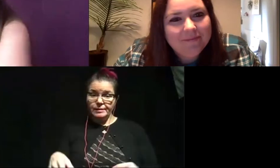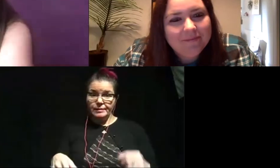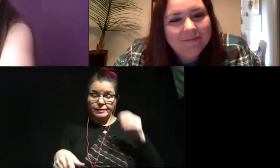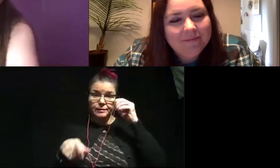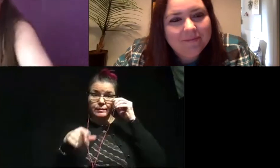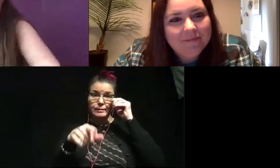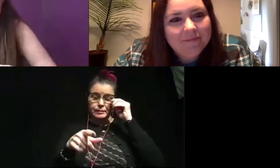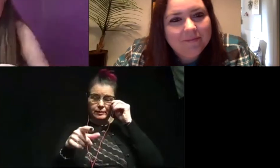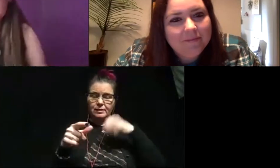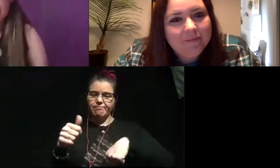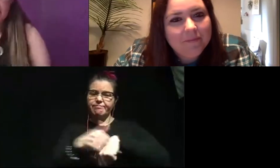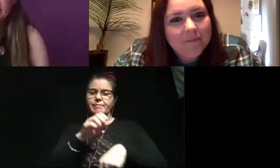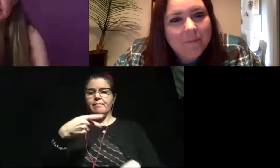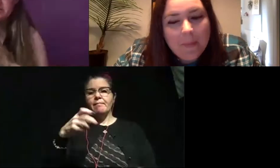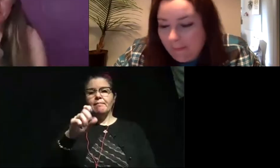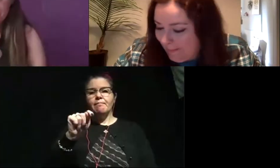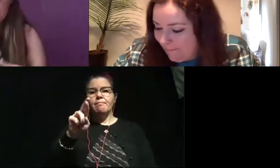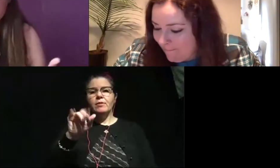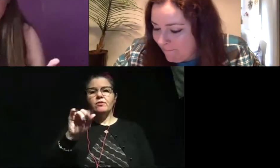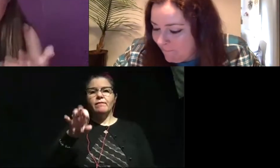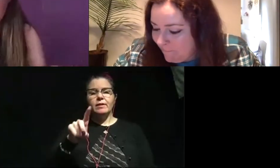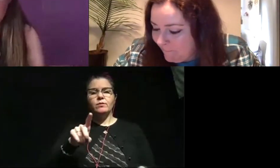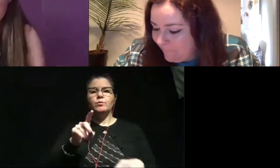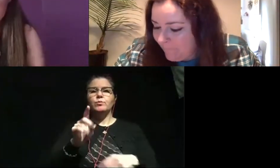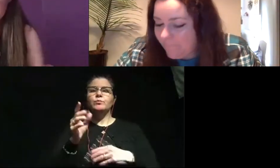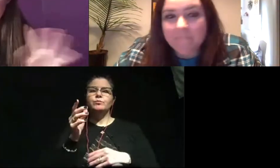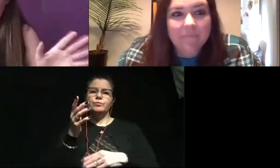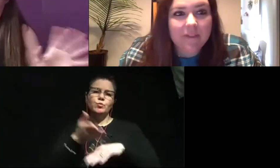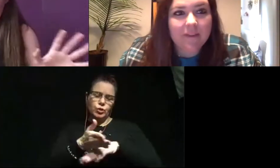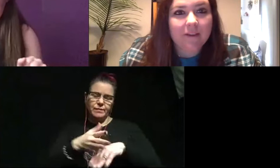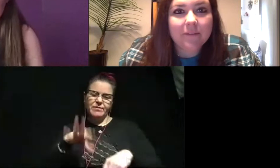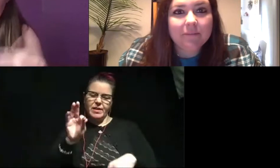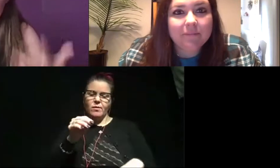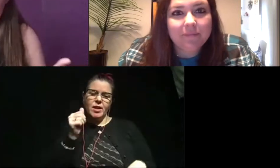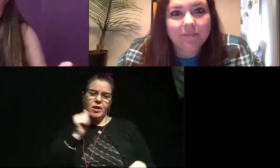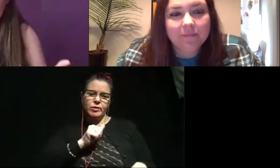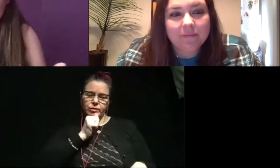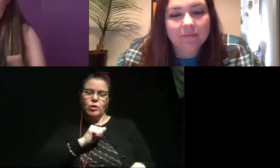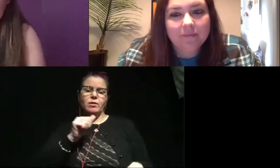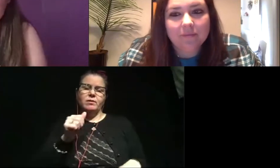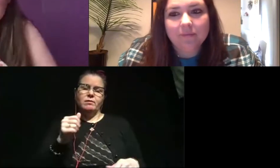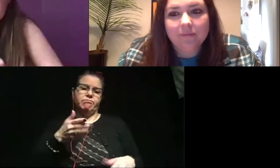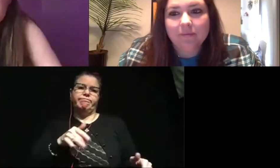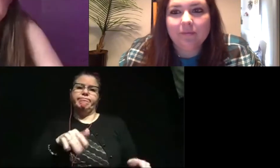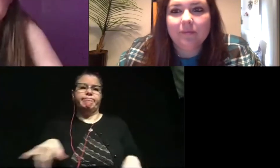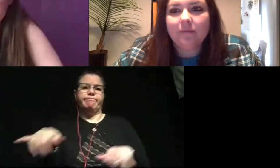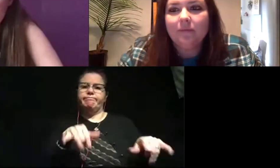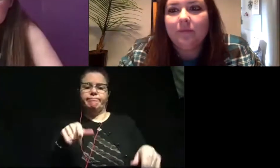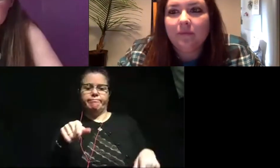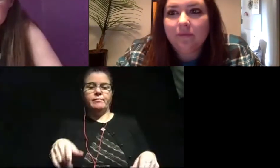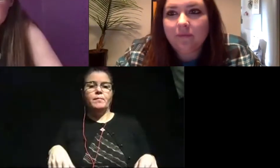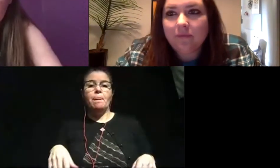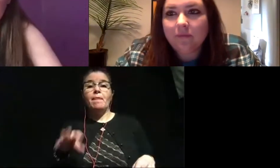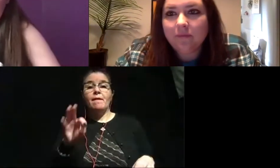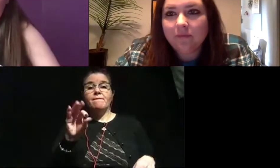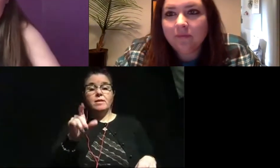is petrified wood. All right. It's found out in Arizona. A lot of the times in the United States, it's a really common place to find it. But fossils